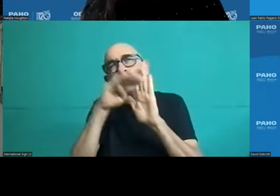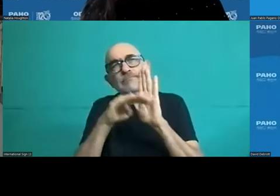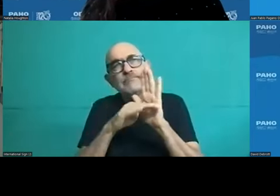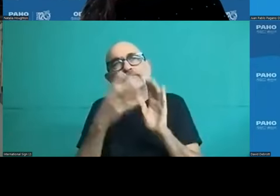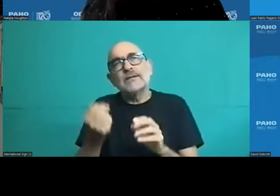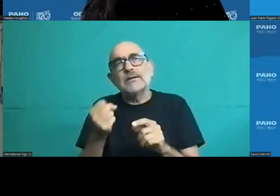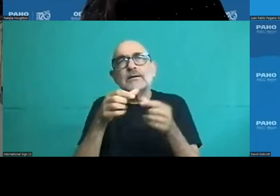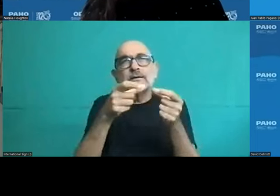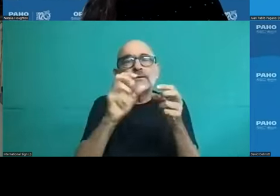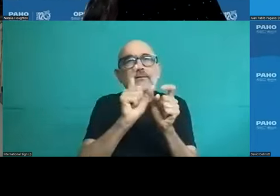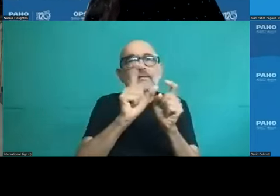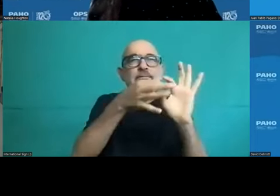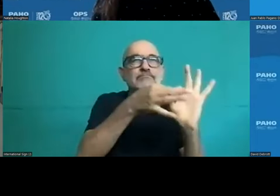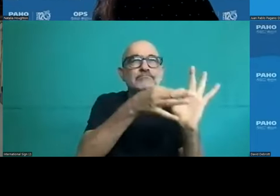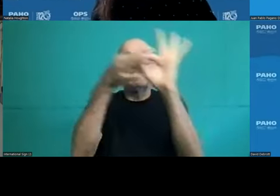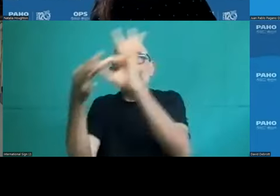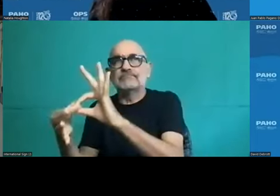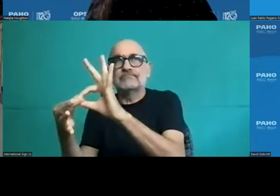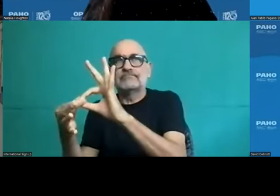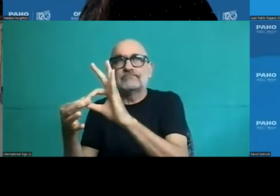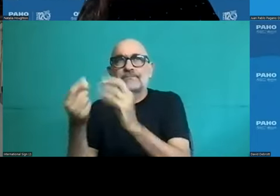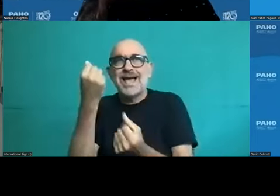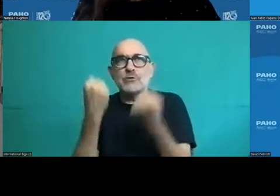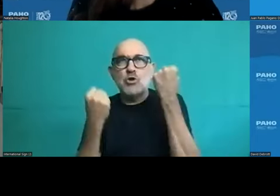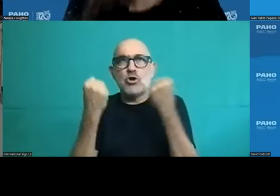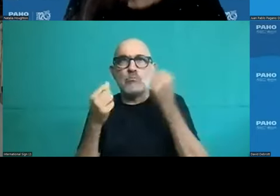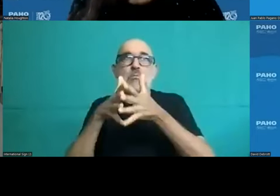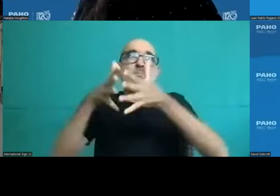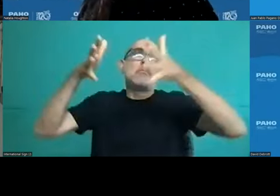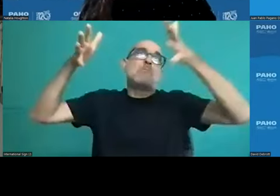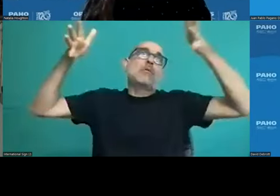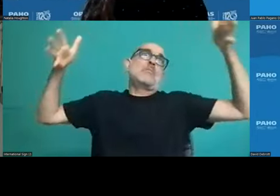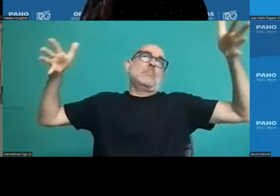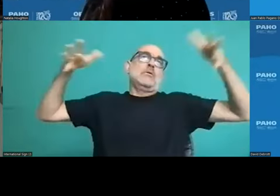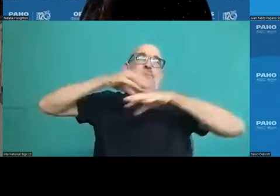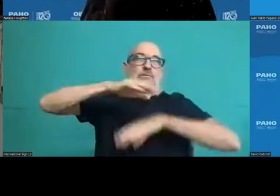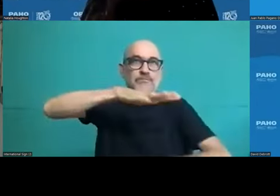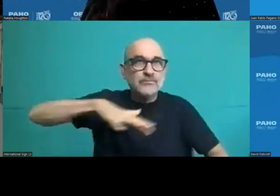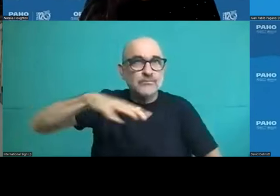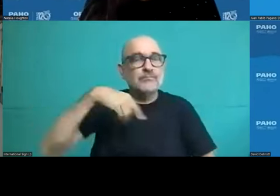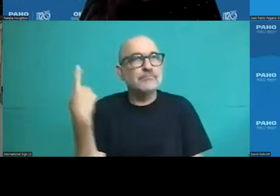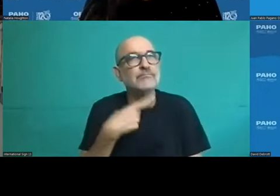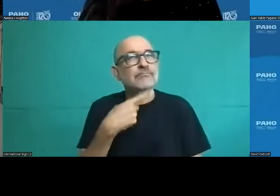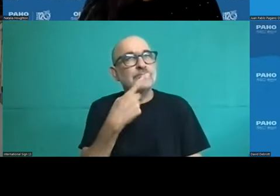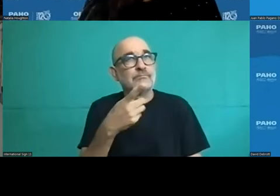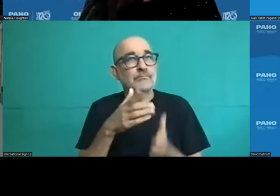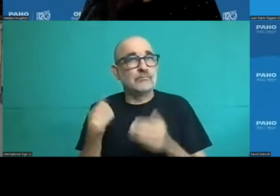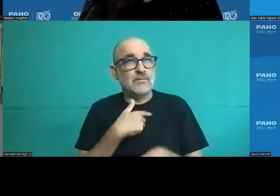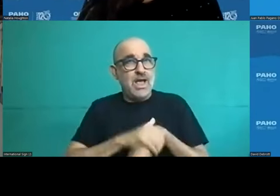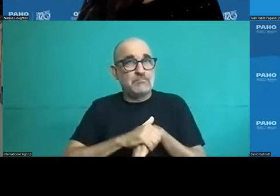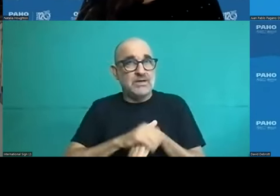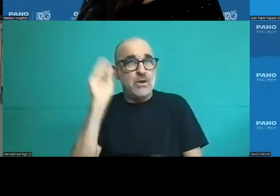territory like in Brazil and in Chile. Both in the presentation and the comments by Dr. Torres, it is clear